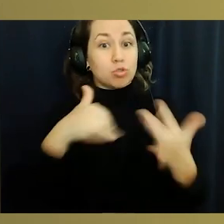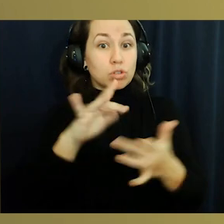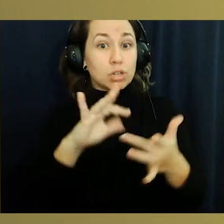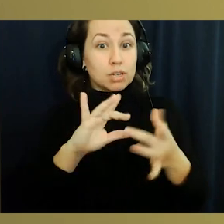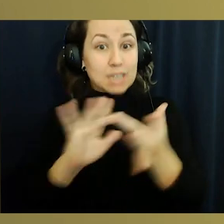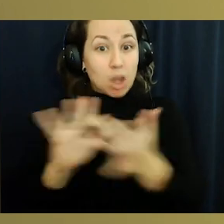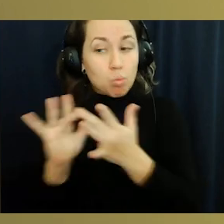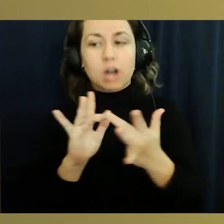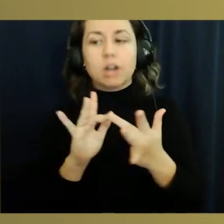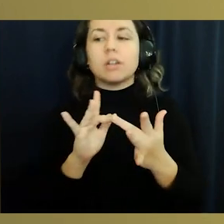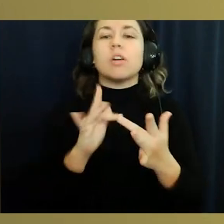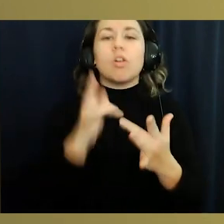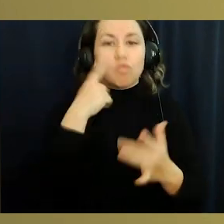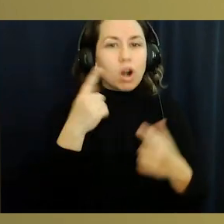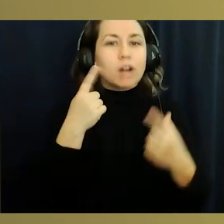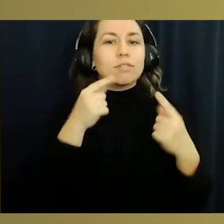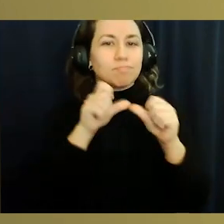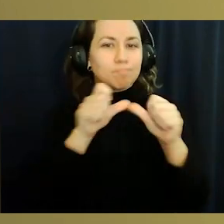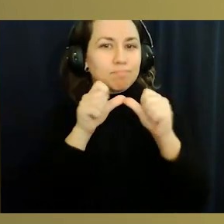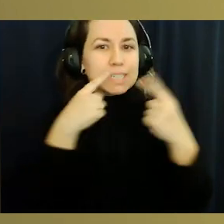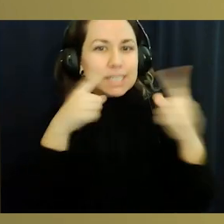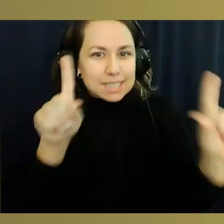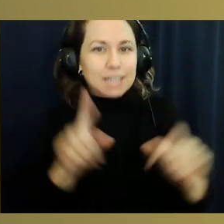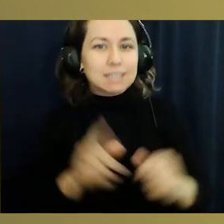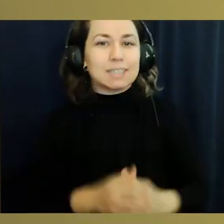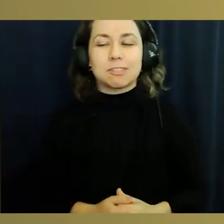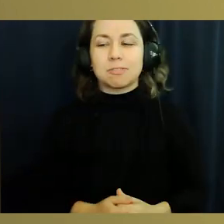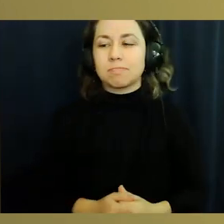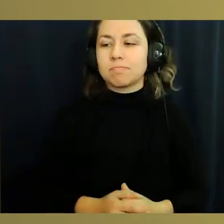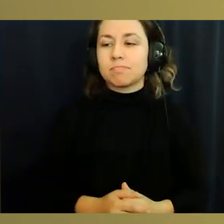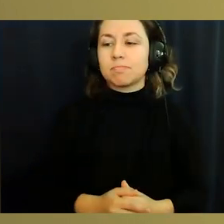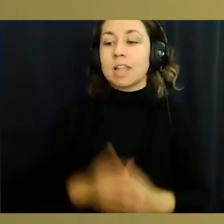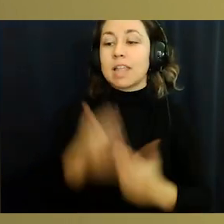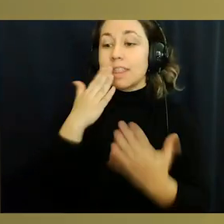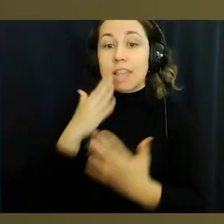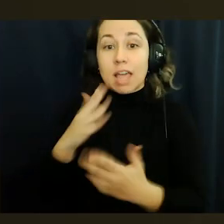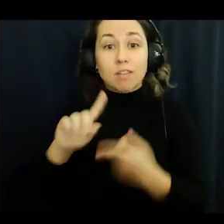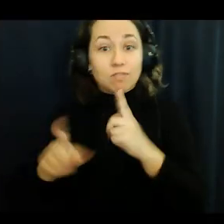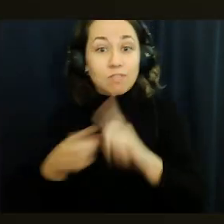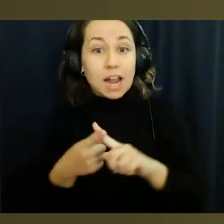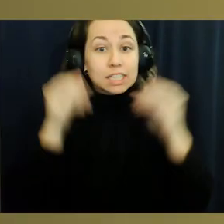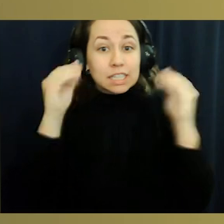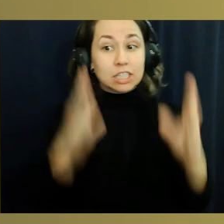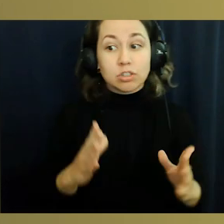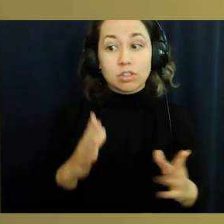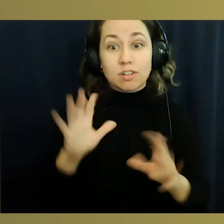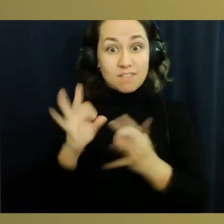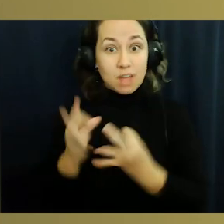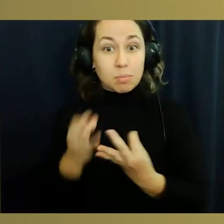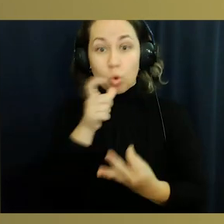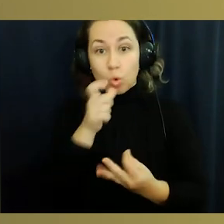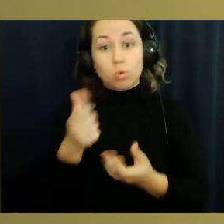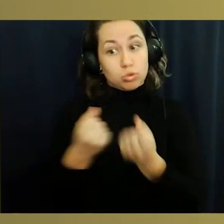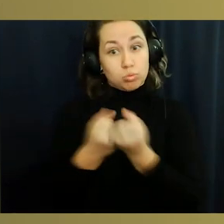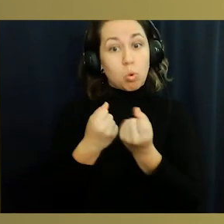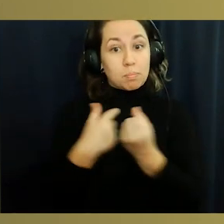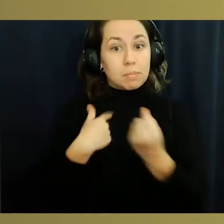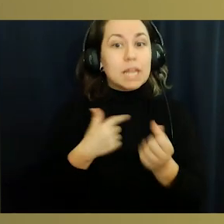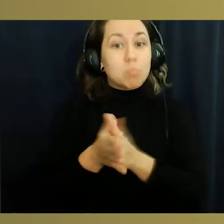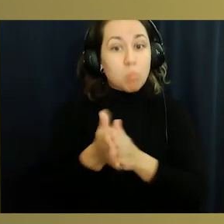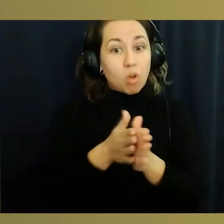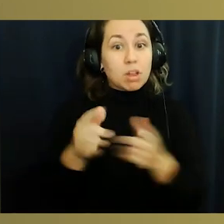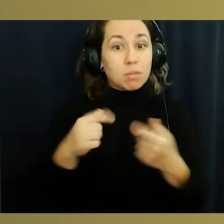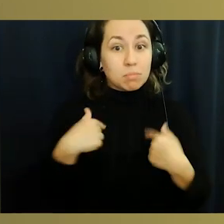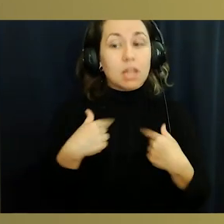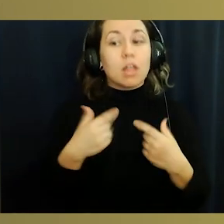classes, join clubs, and build the biggest social network you can for continued success in the future. I just want to thank my friends, teachers,